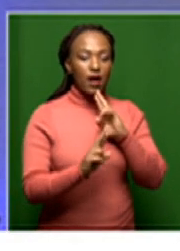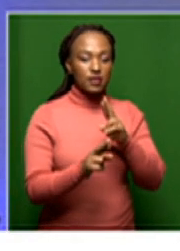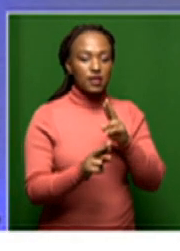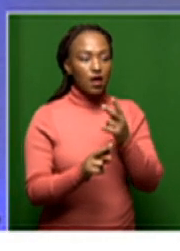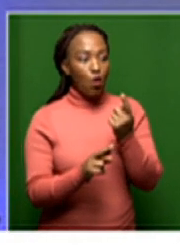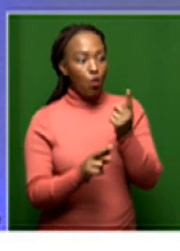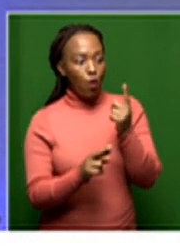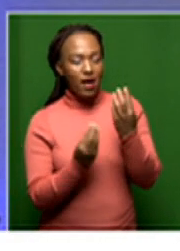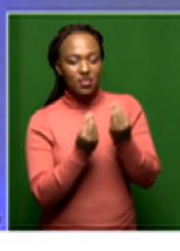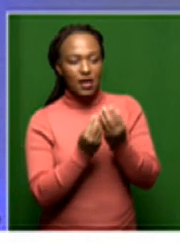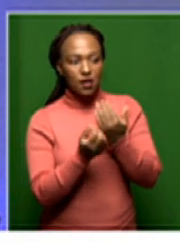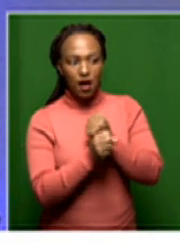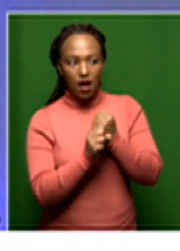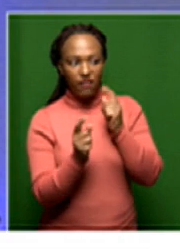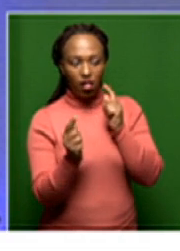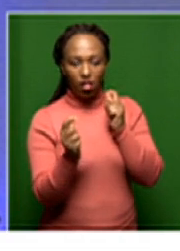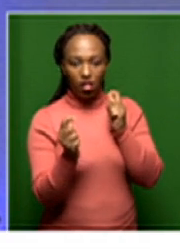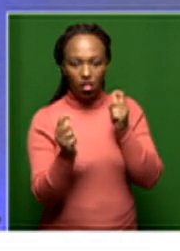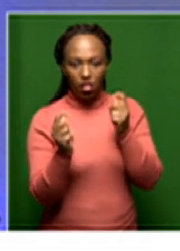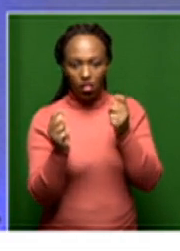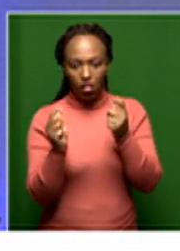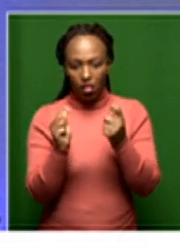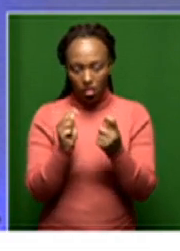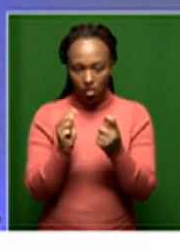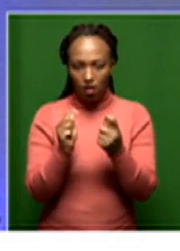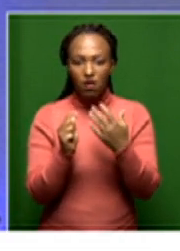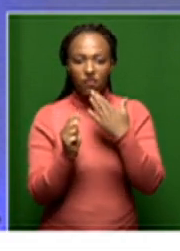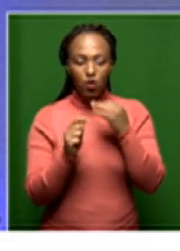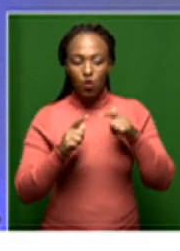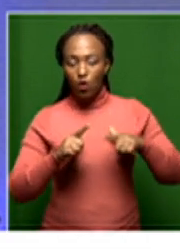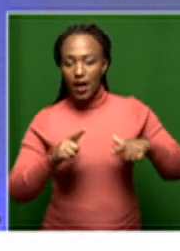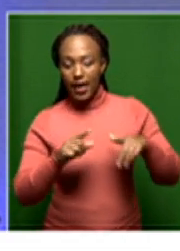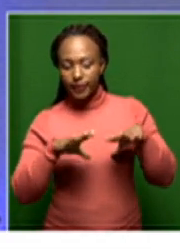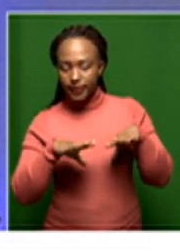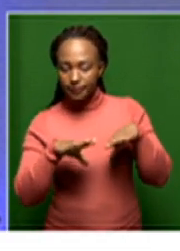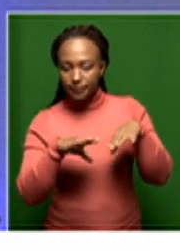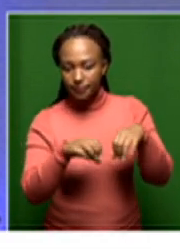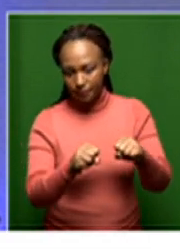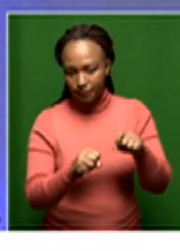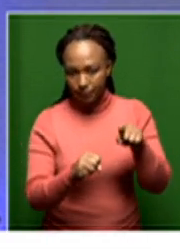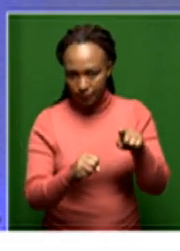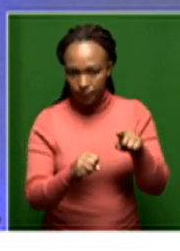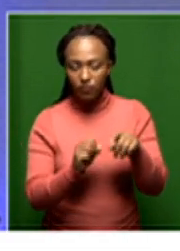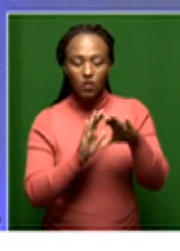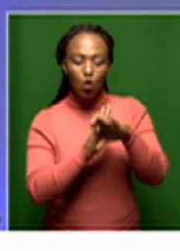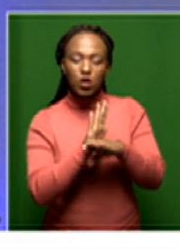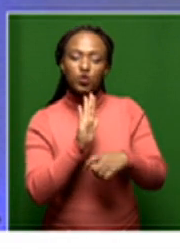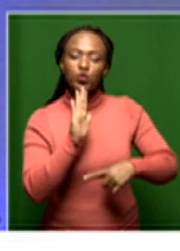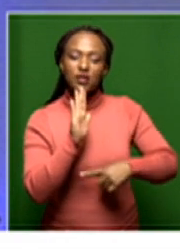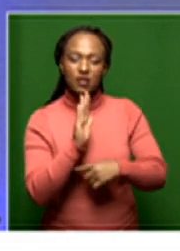down. What has not slowed down transformation of land relations has been the Constitution.